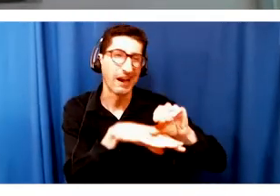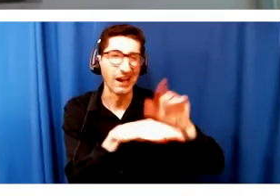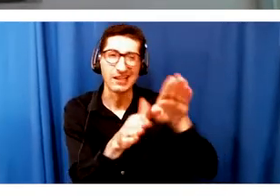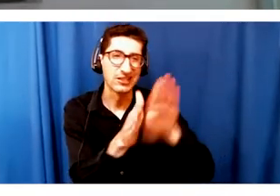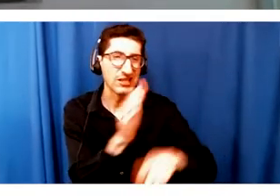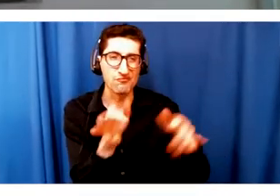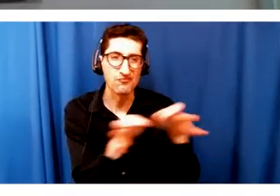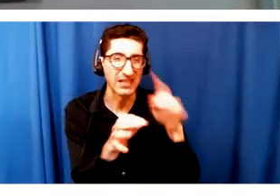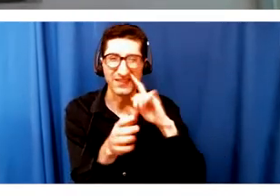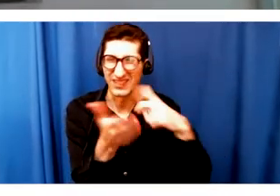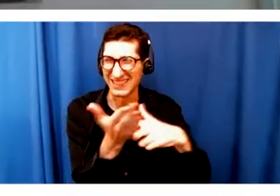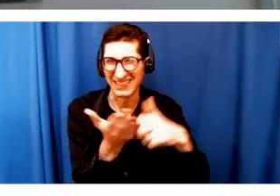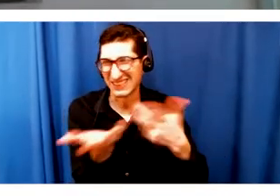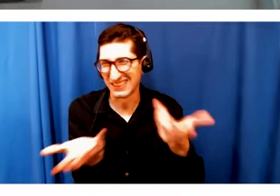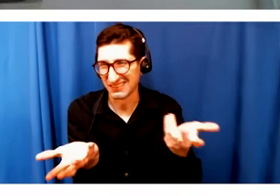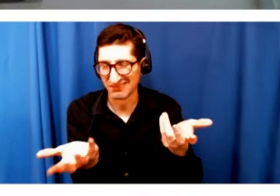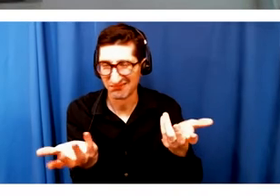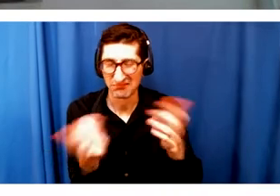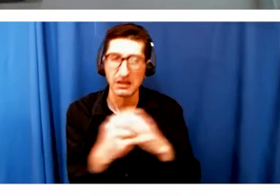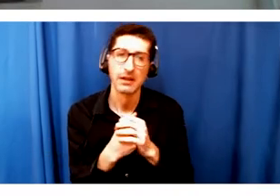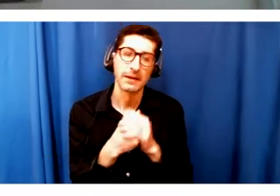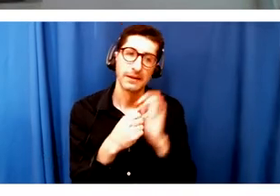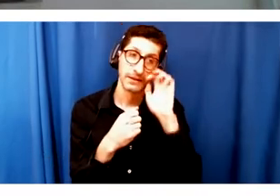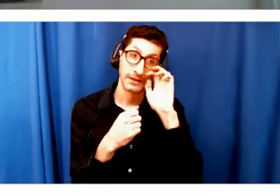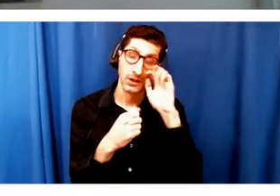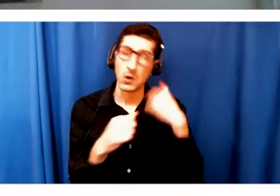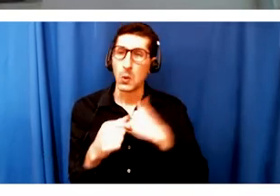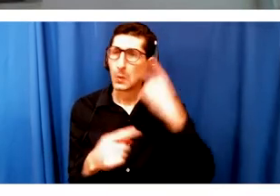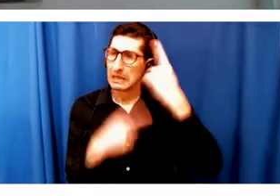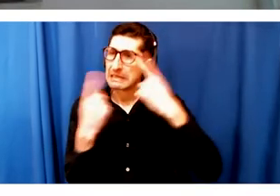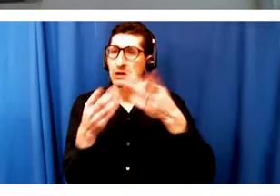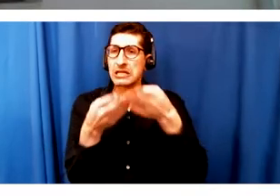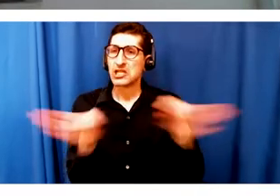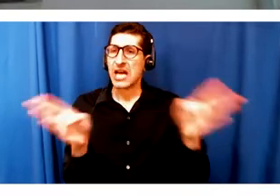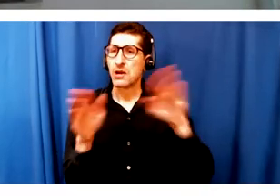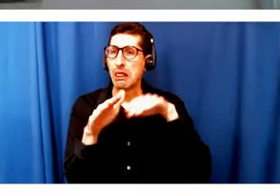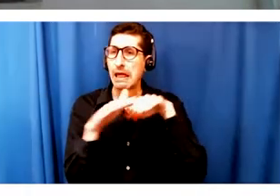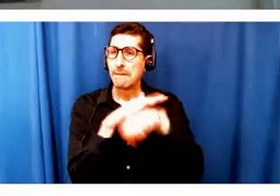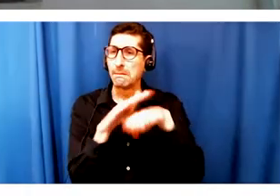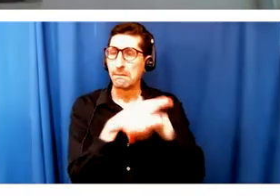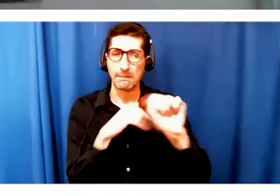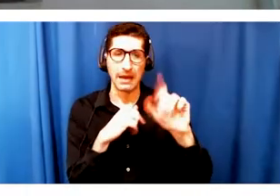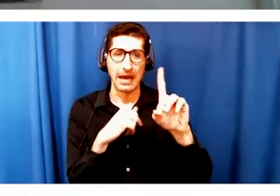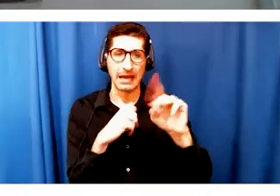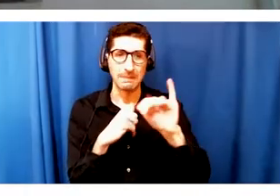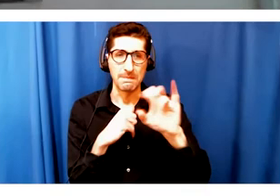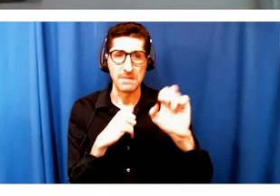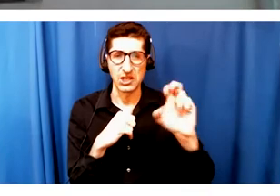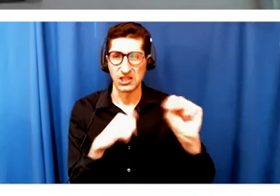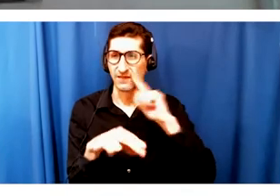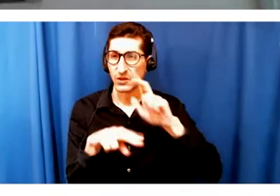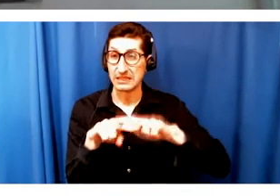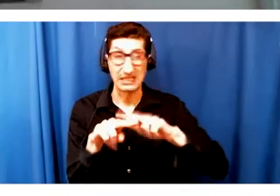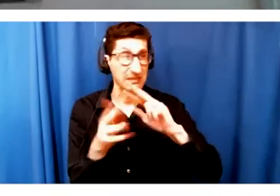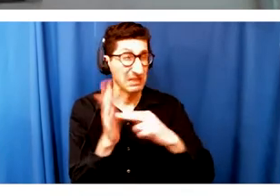looking at things like general admission seating so that everyone can have a chance to sit up front. Our